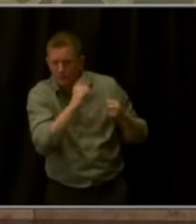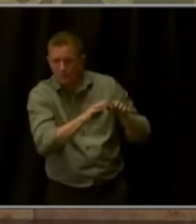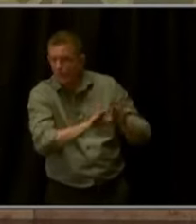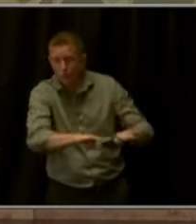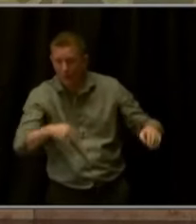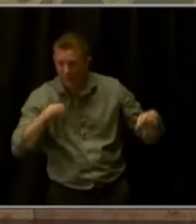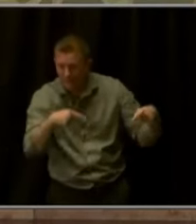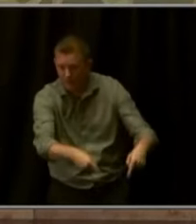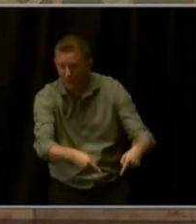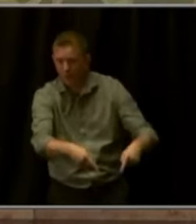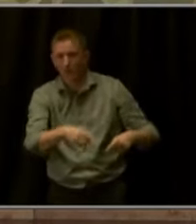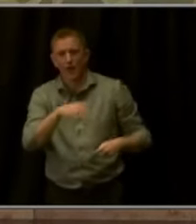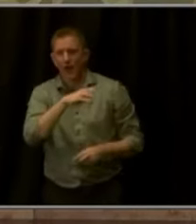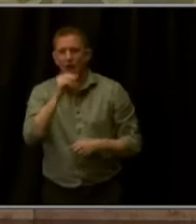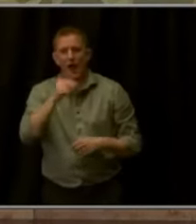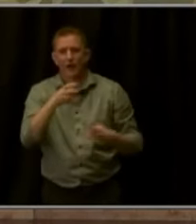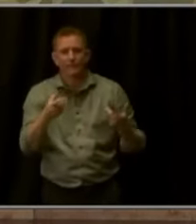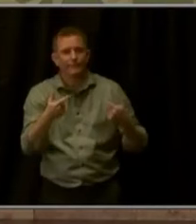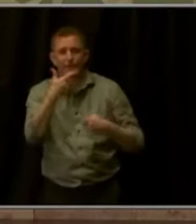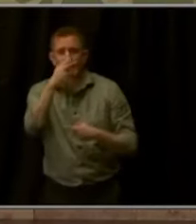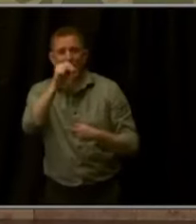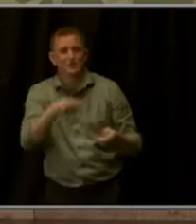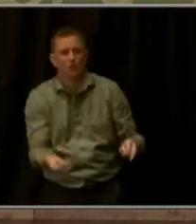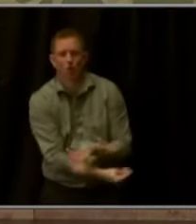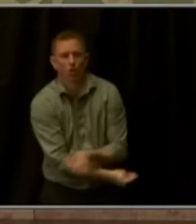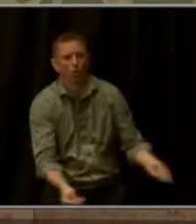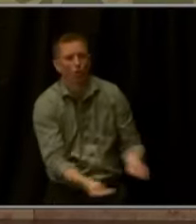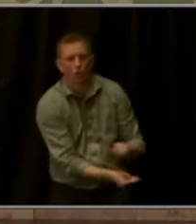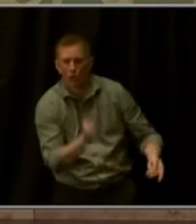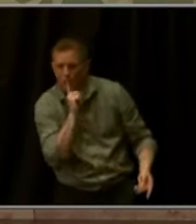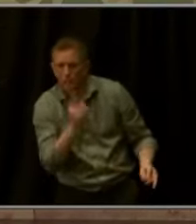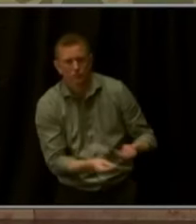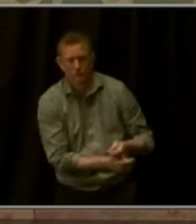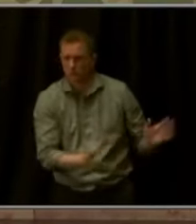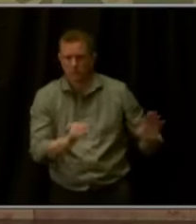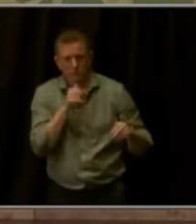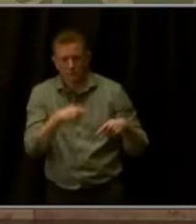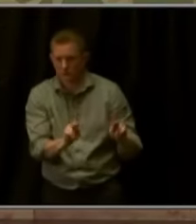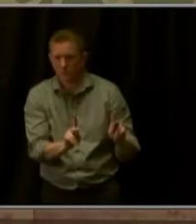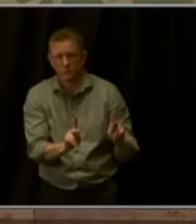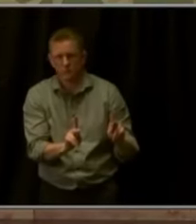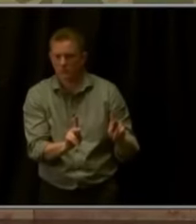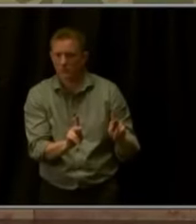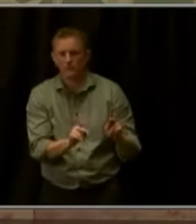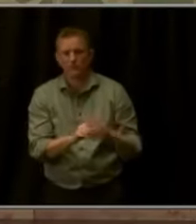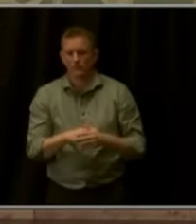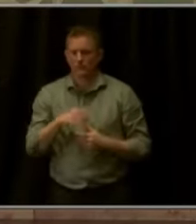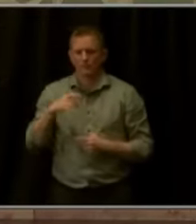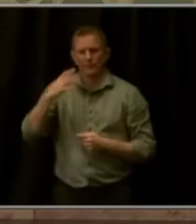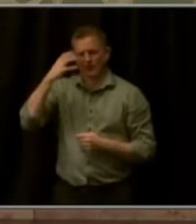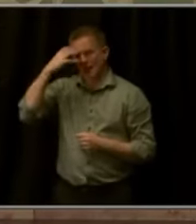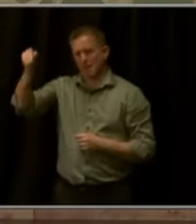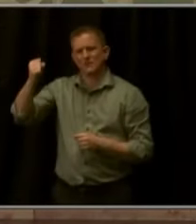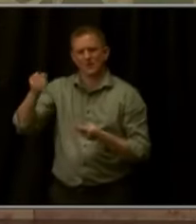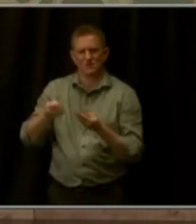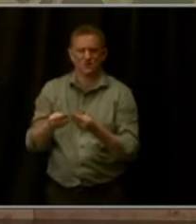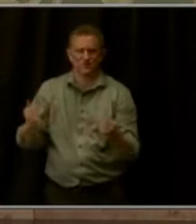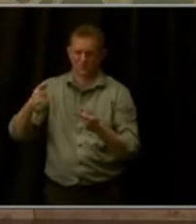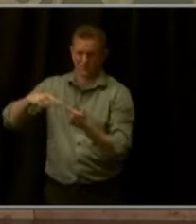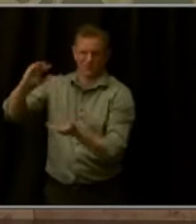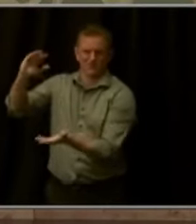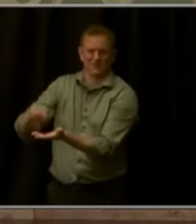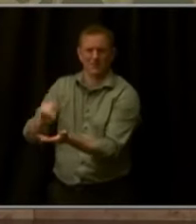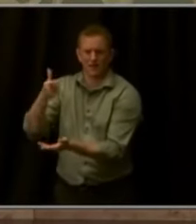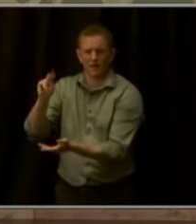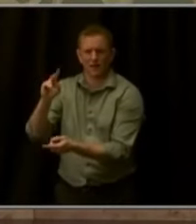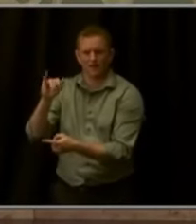we're a model for the nation in practical, common-sense solutions to reduce gun violence while protecting our cherished